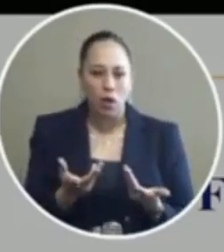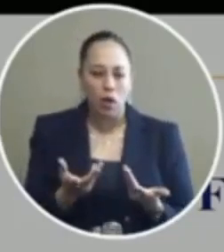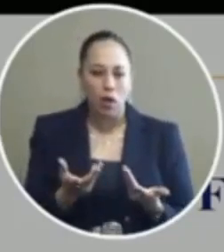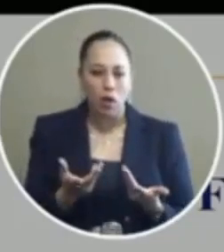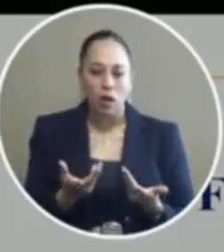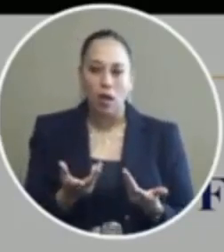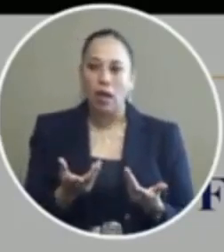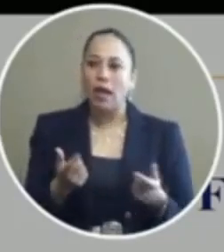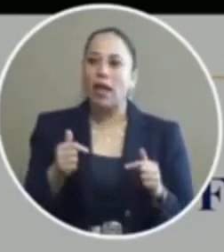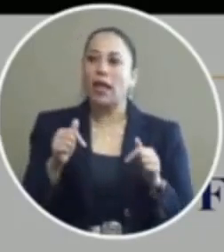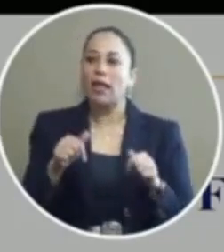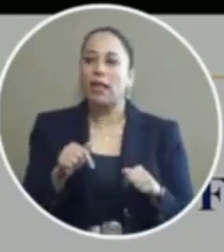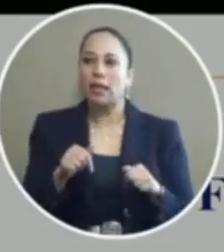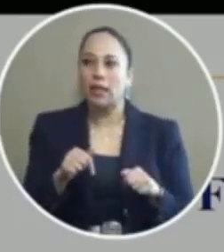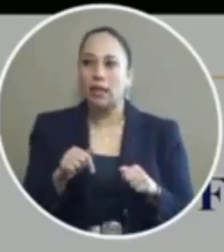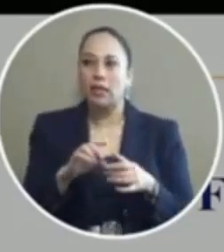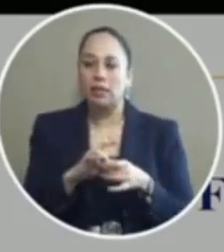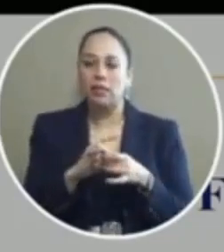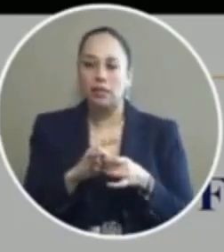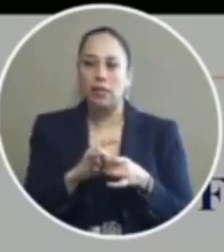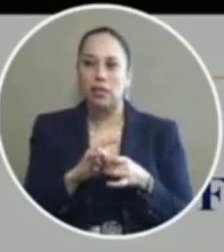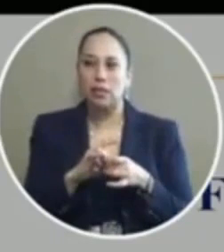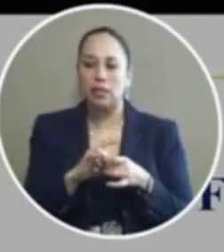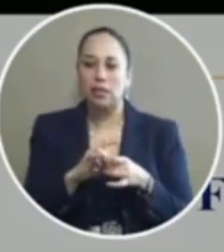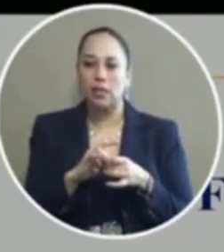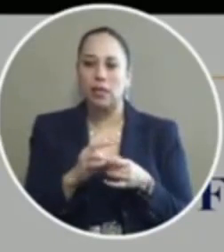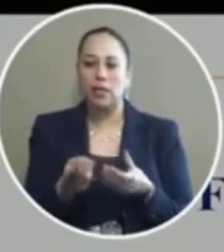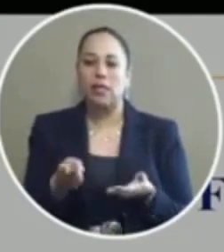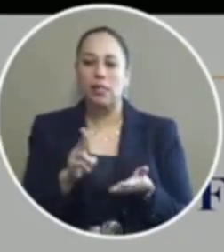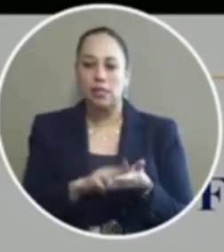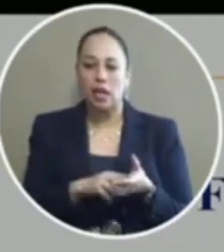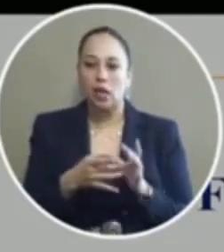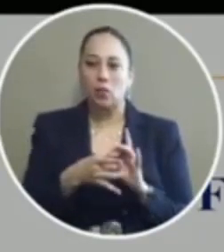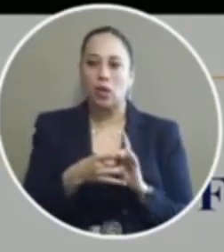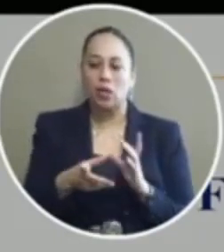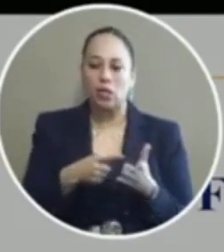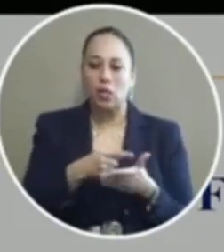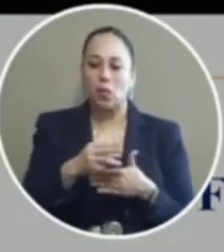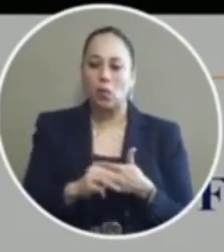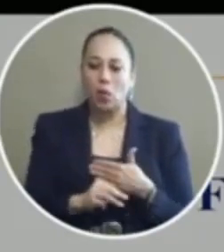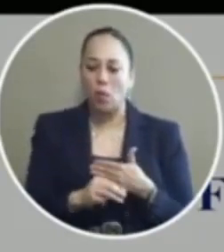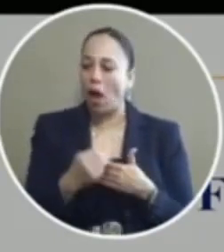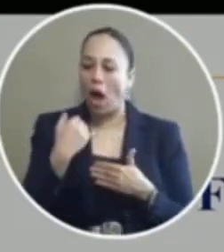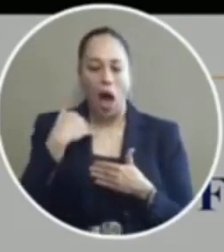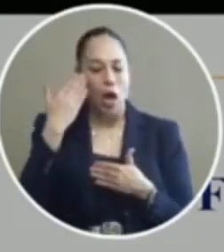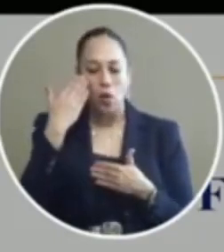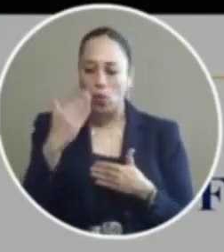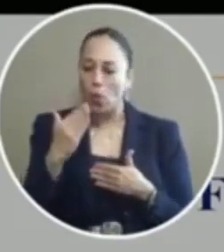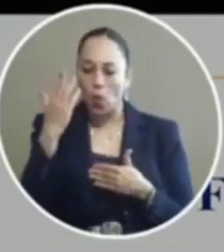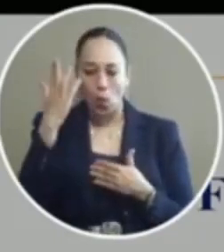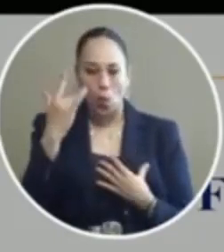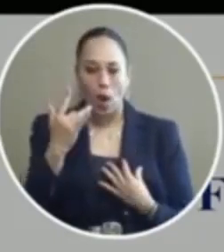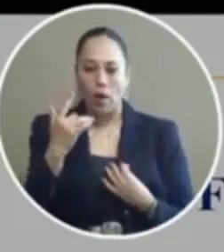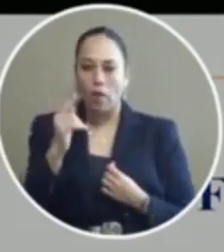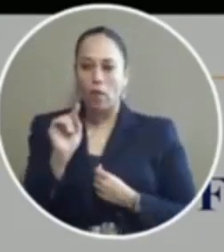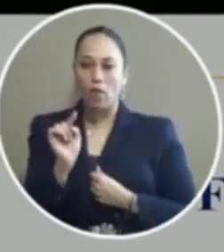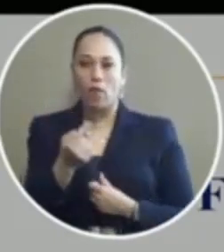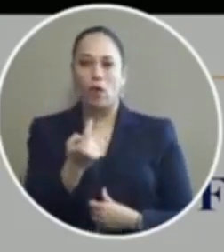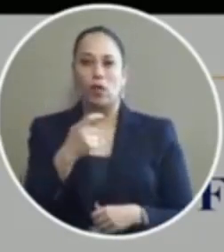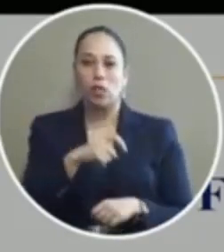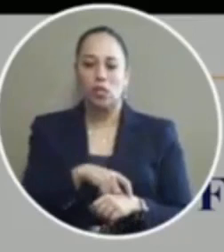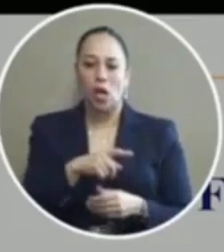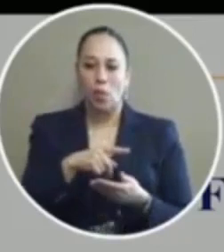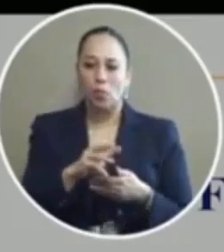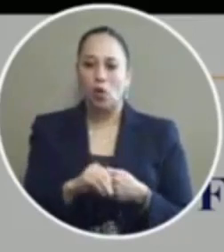this is it is cited as a site and release program I'm not I don't know why the first chance program is being